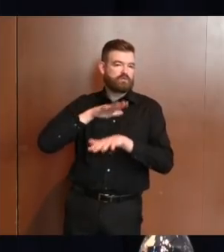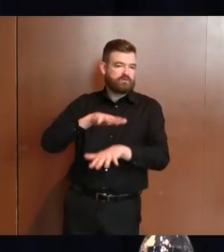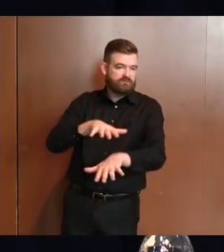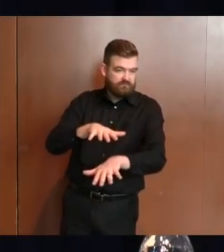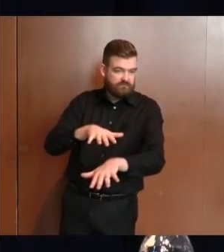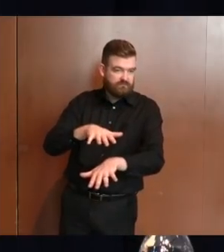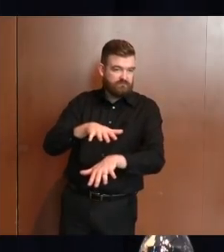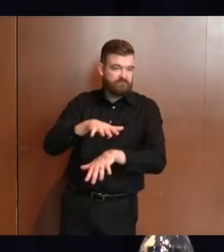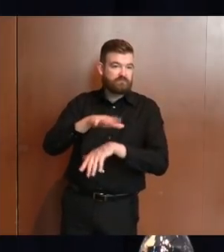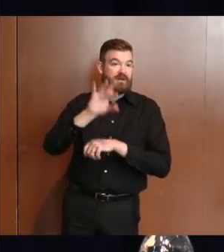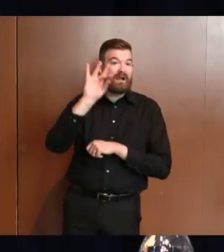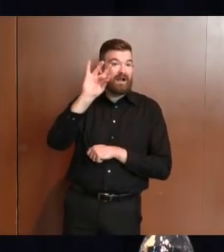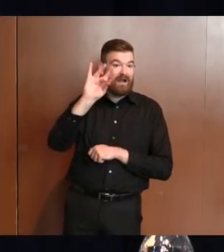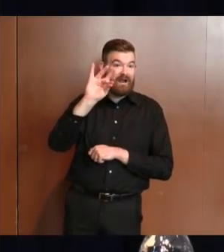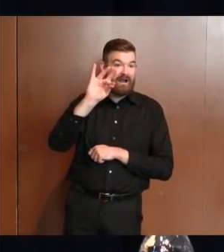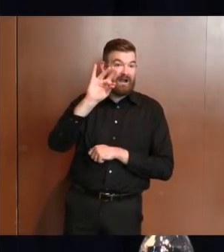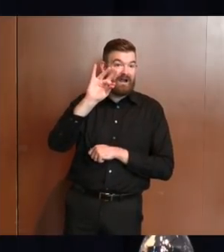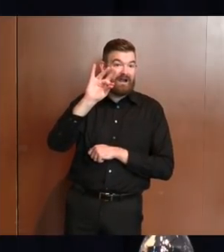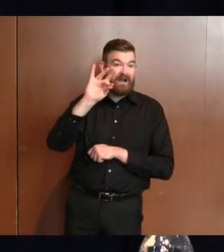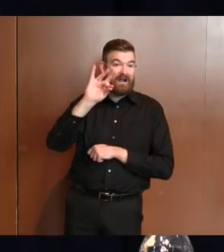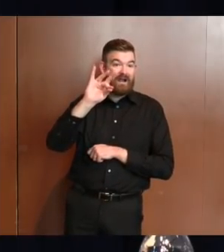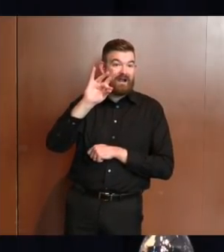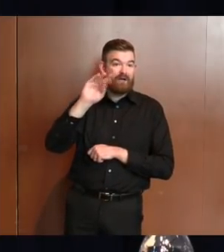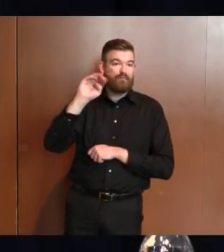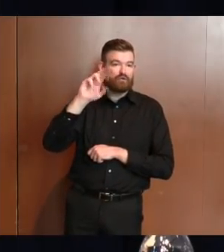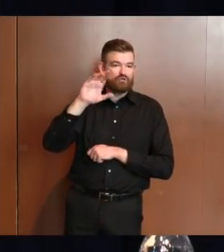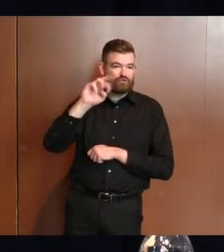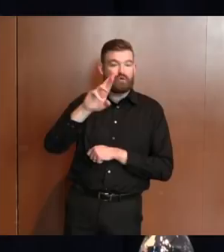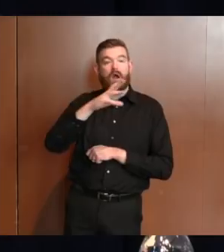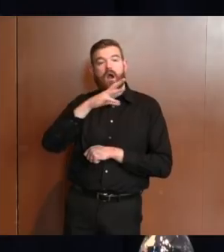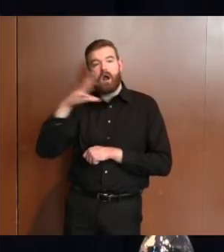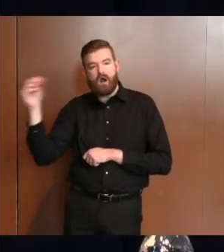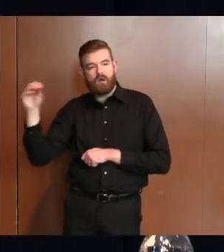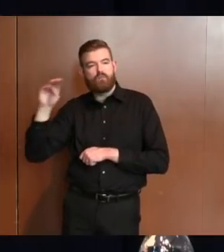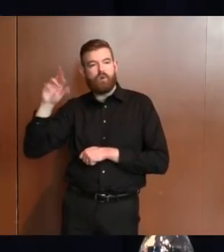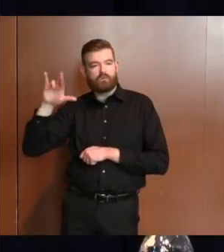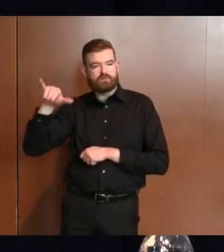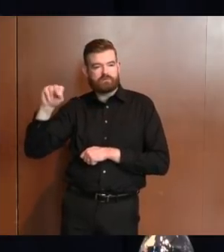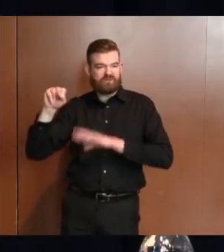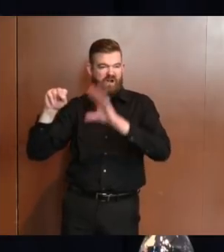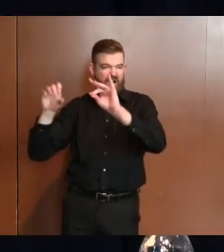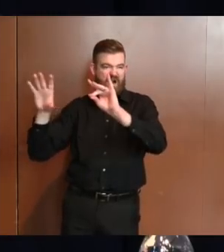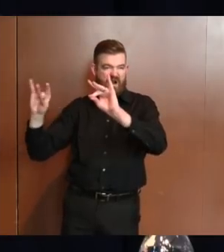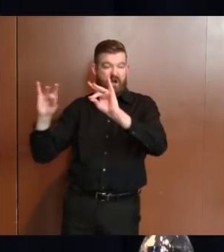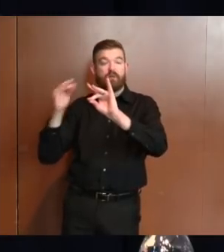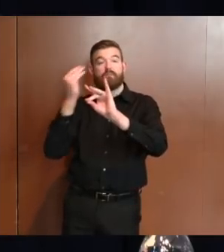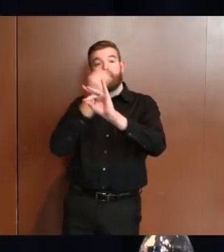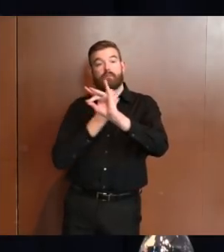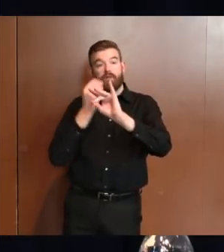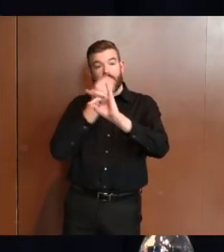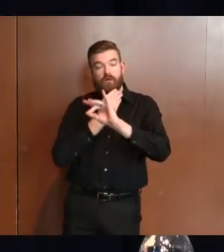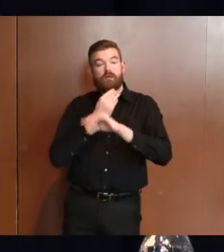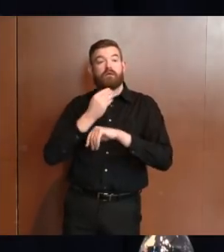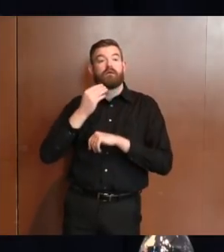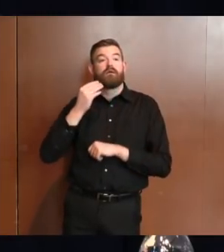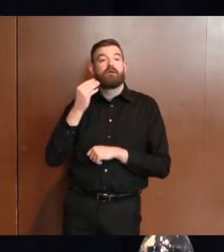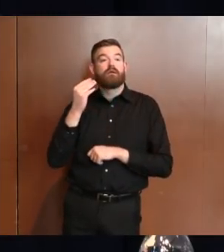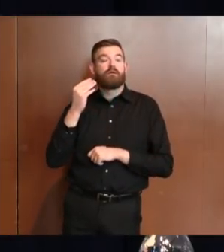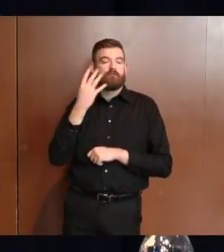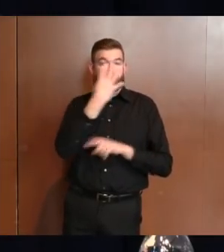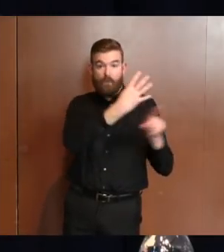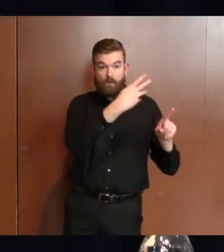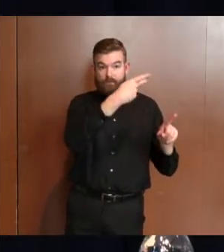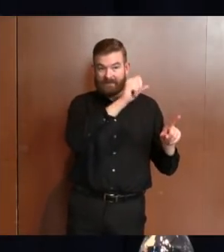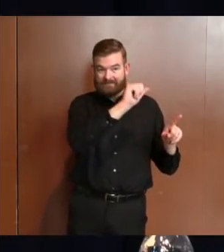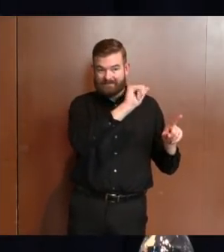8 each from Mercer and Mars, 6 from Monmouth, 4 from Passaic, 3 from Warren,